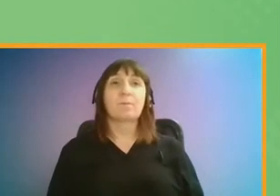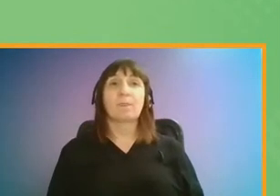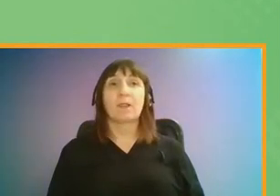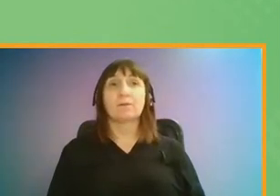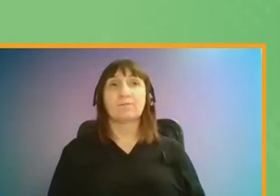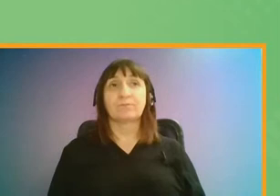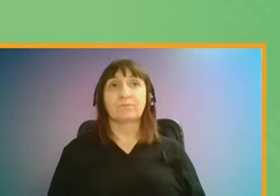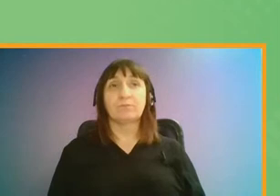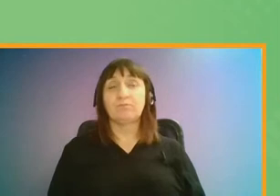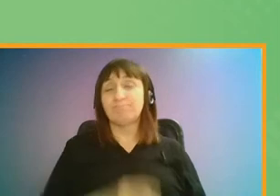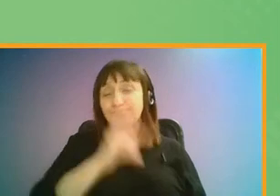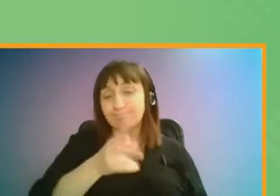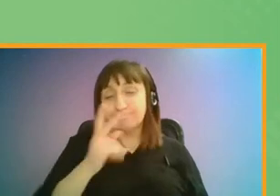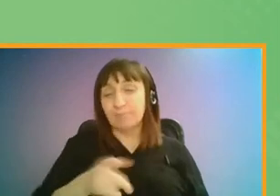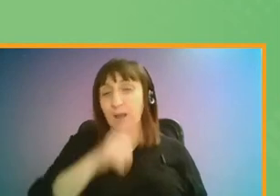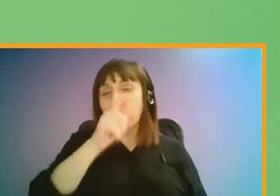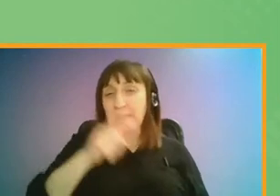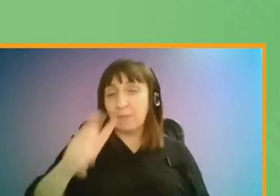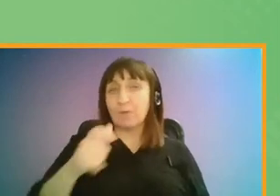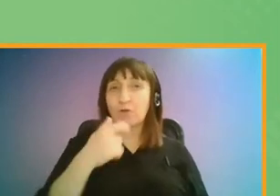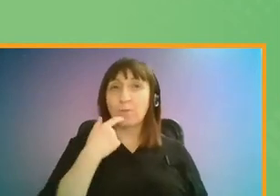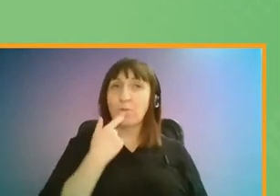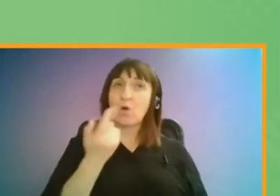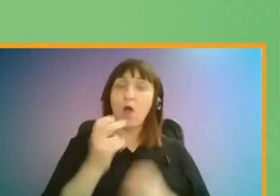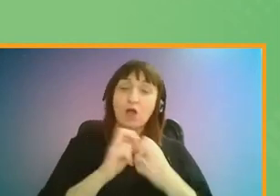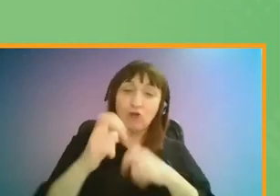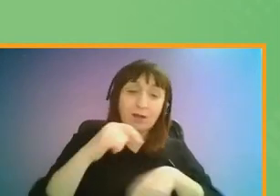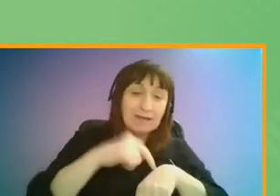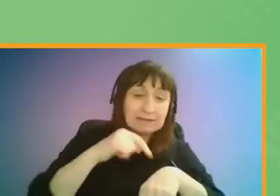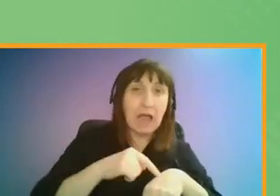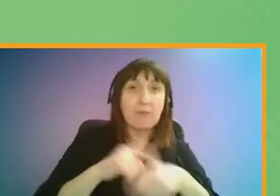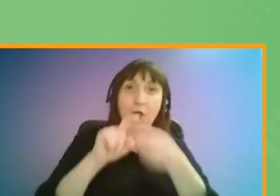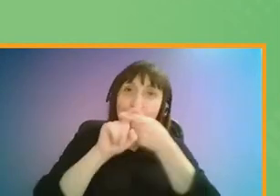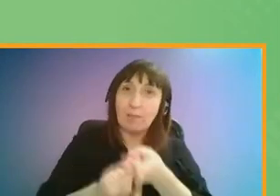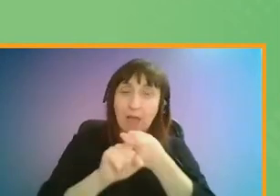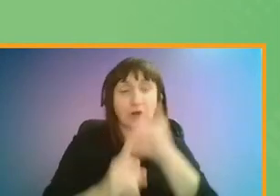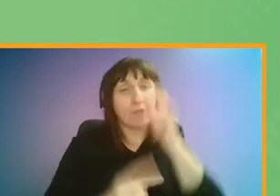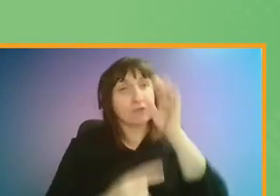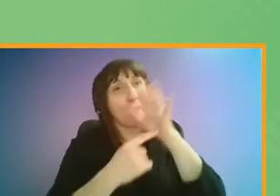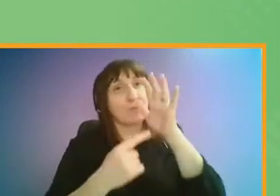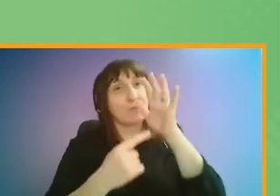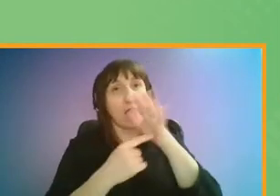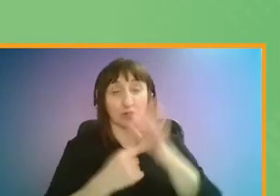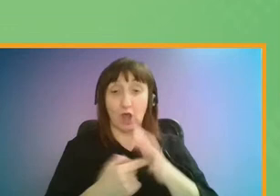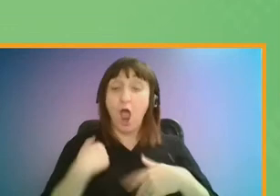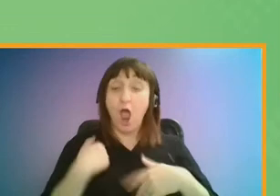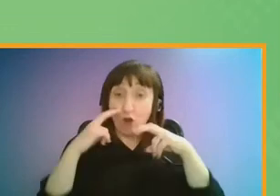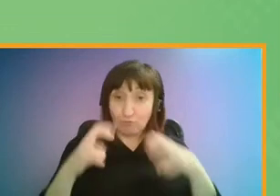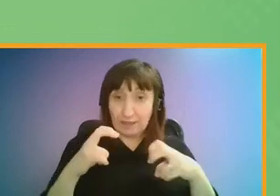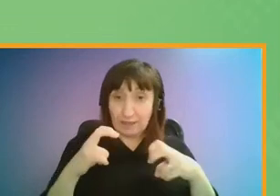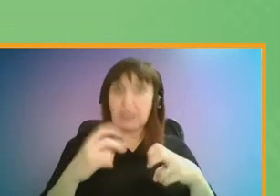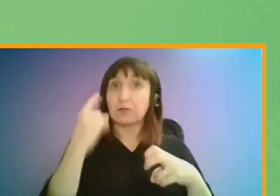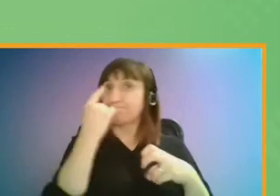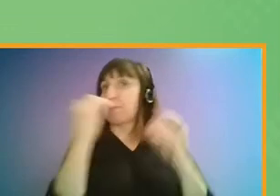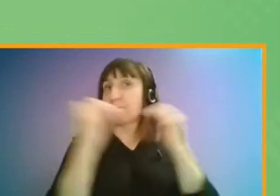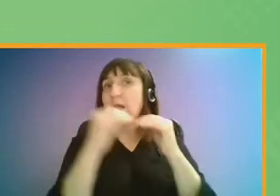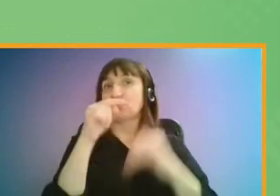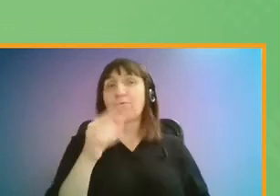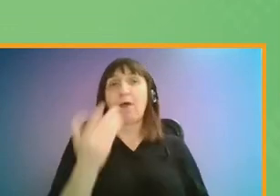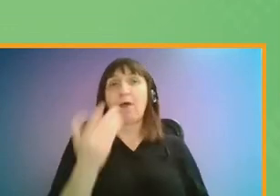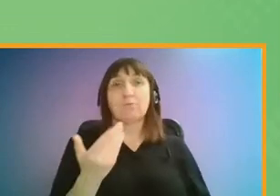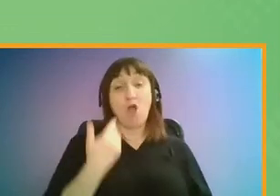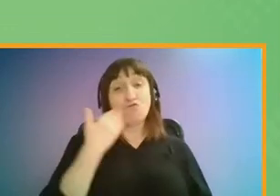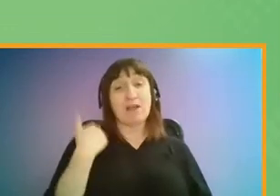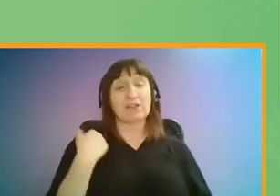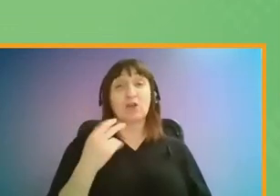Time and time again bus passengers put journey time and reliability as their top priorities and our research again confirms this. But in recent years